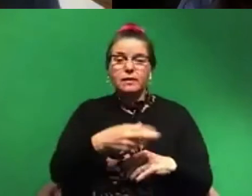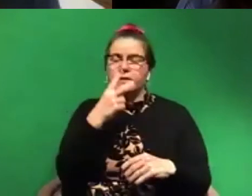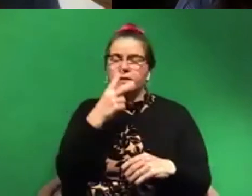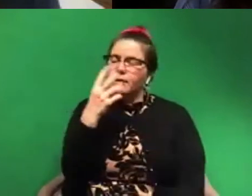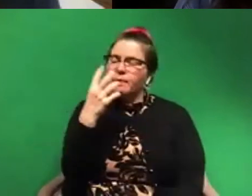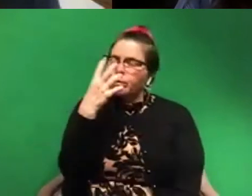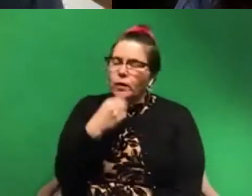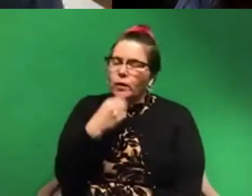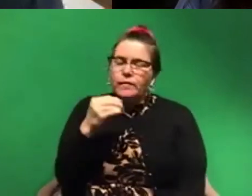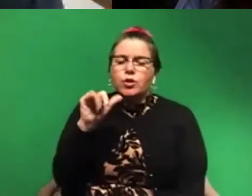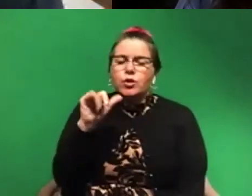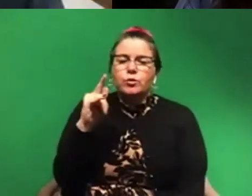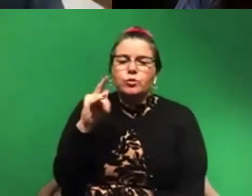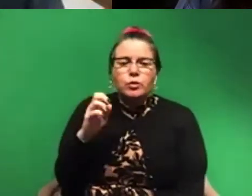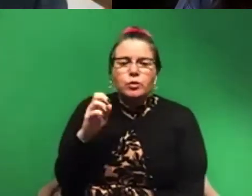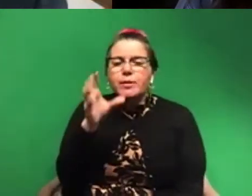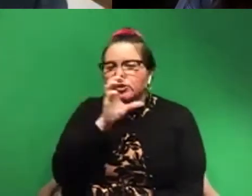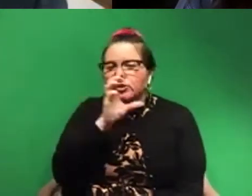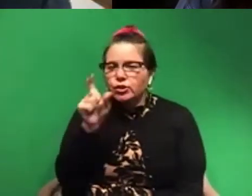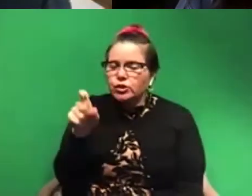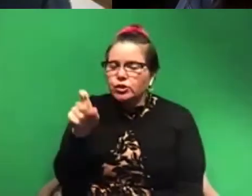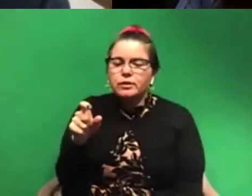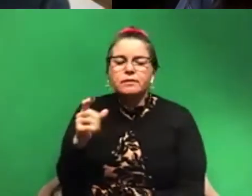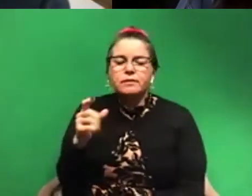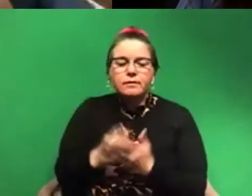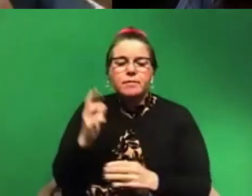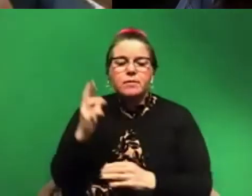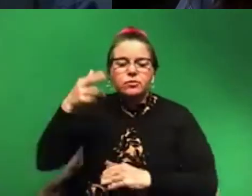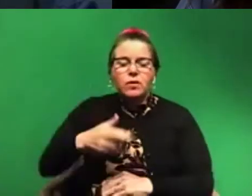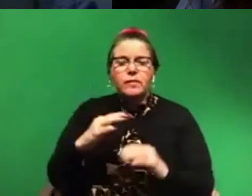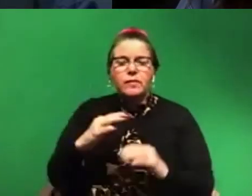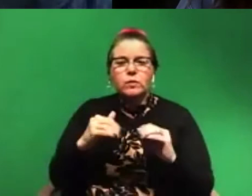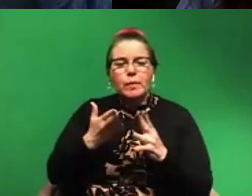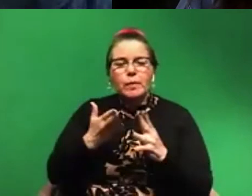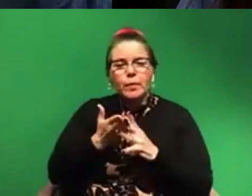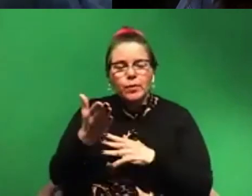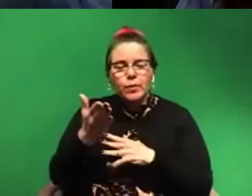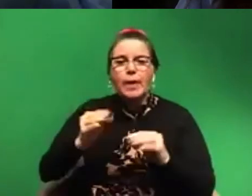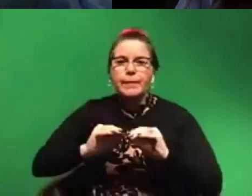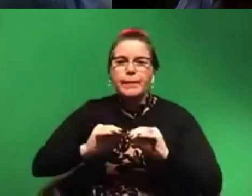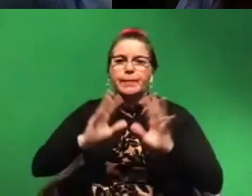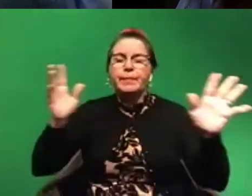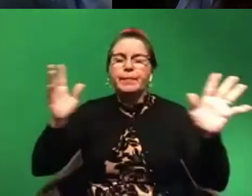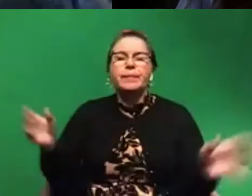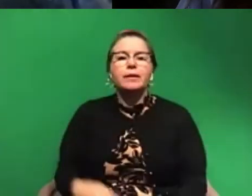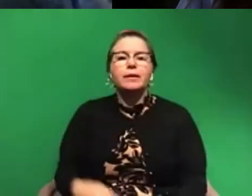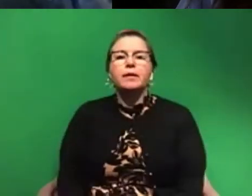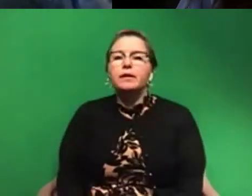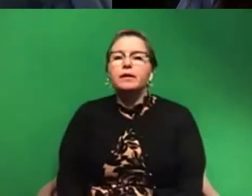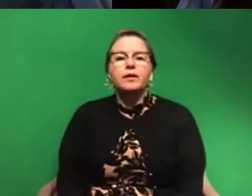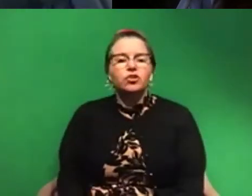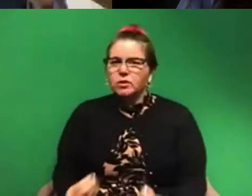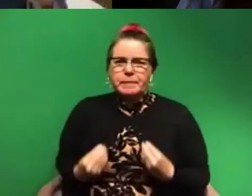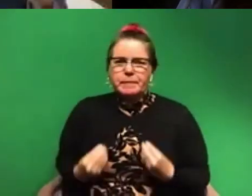for it, of some dolphins swimming through the bioluminescence, and they're just on fire from the luminescence going around them.